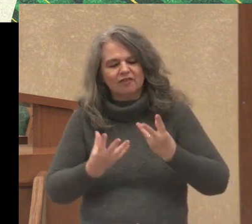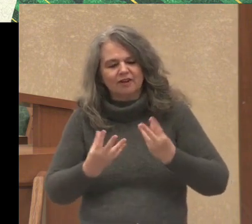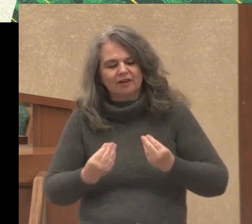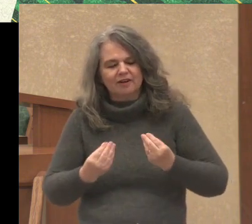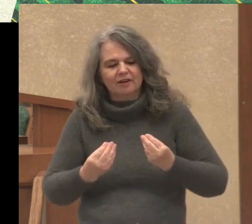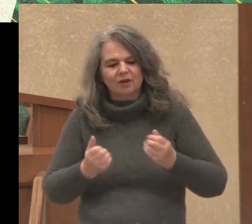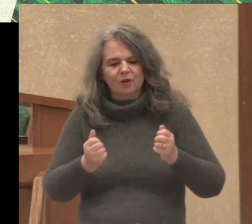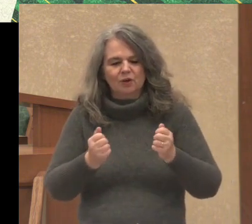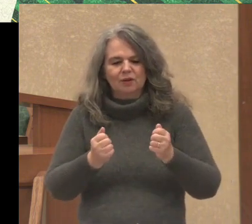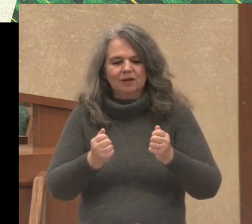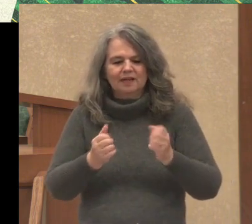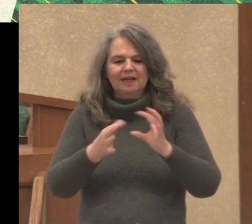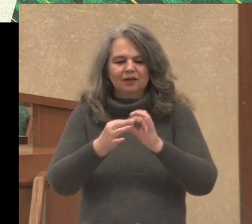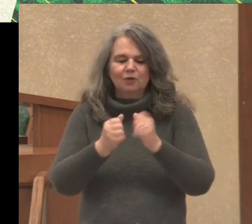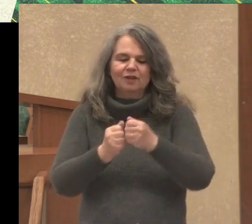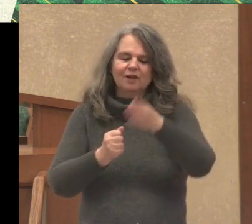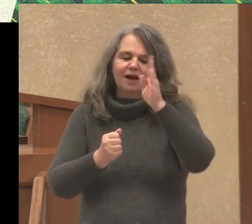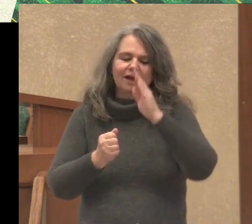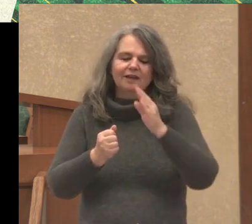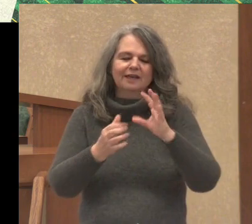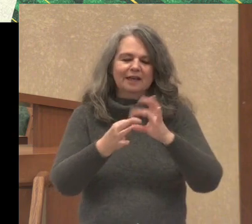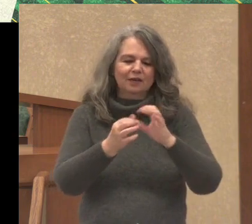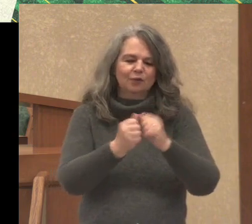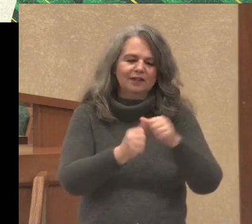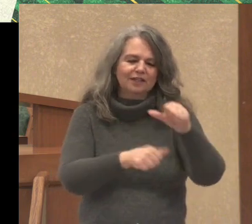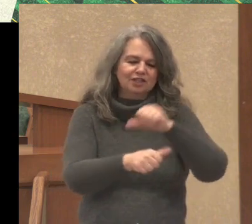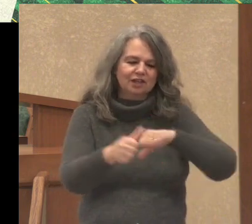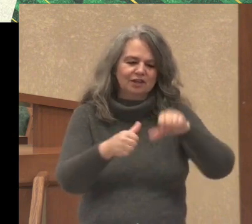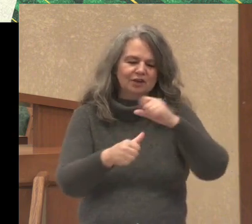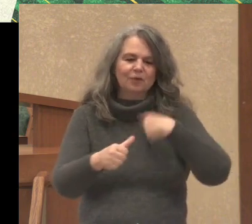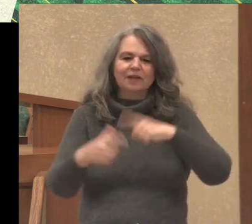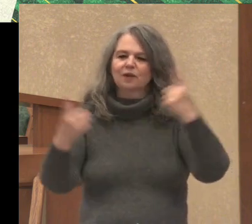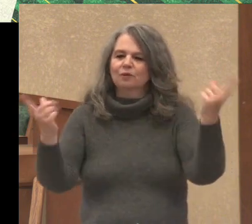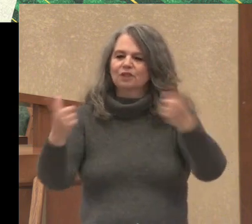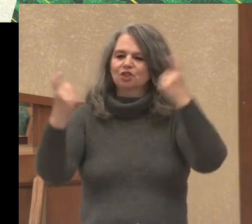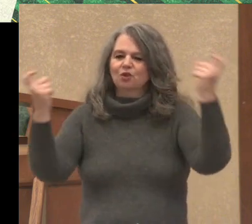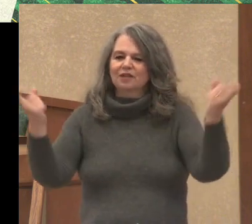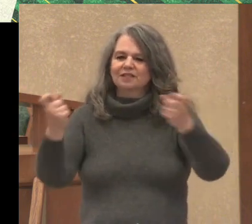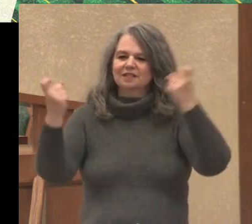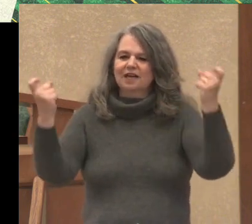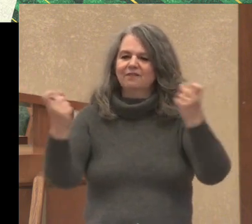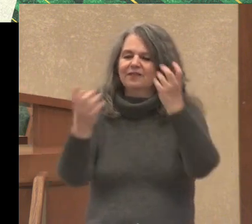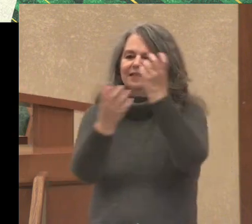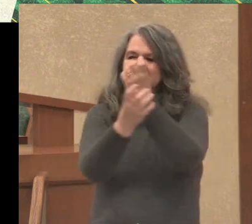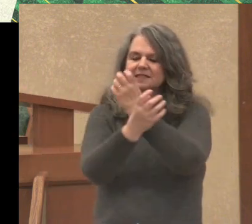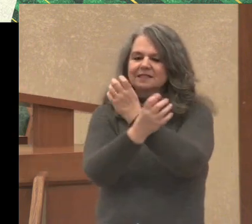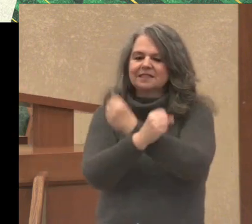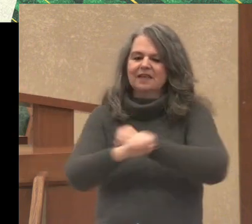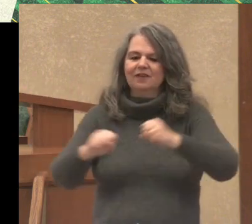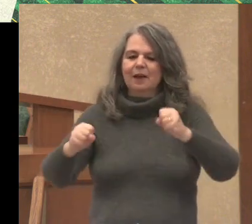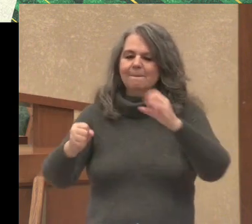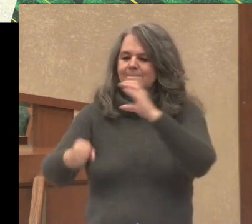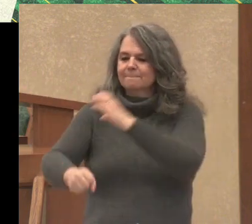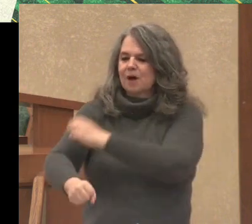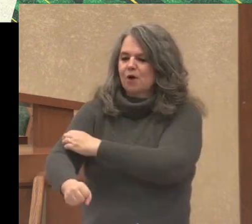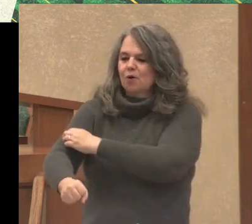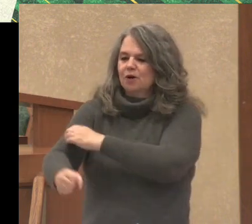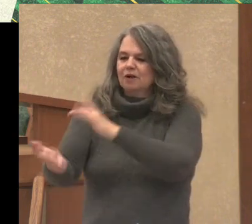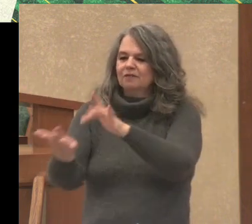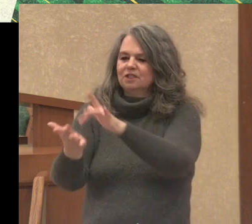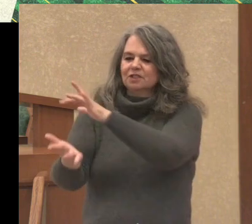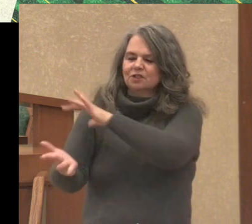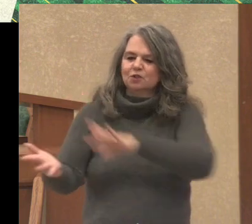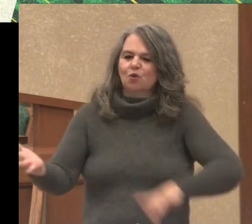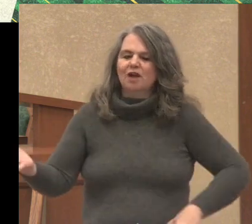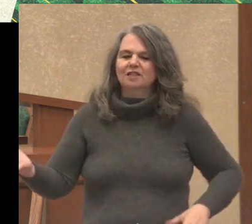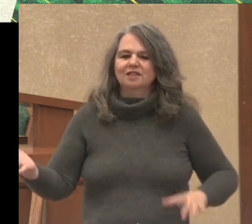love of others. We can rejoice in the salvation, the saving power of Christ that breaks through the